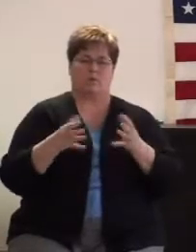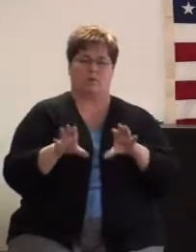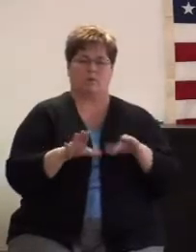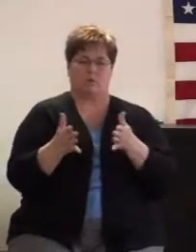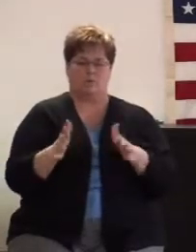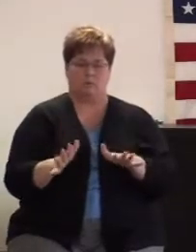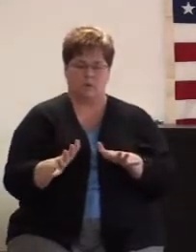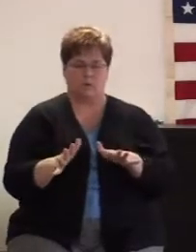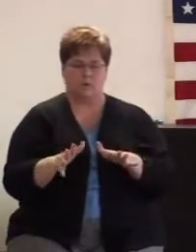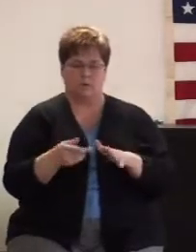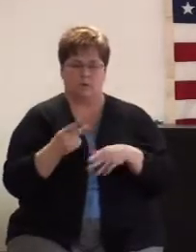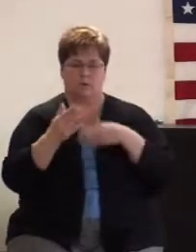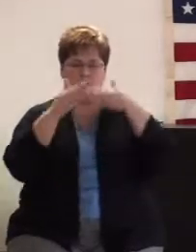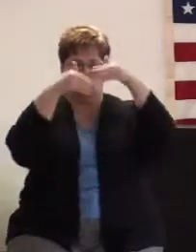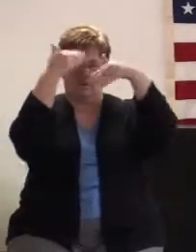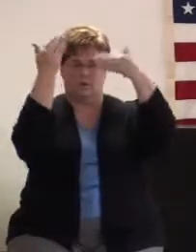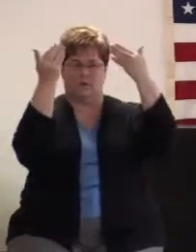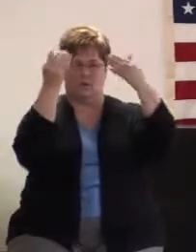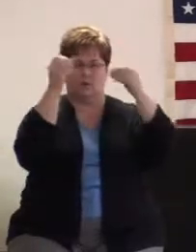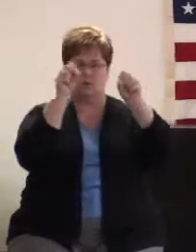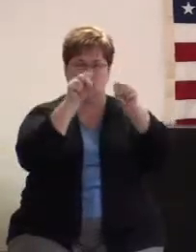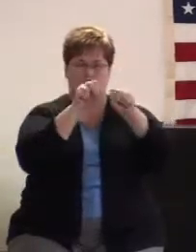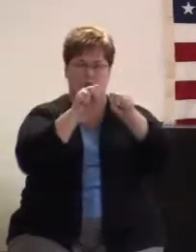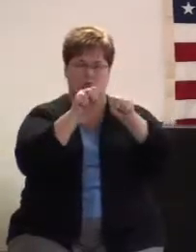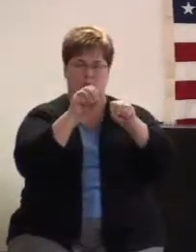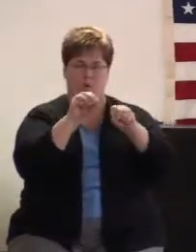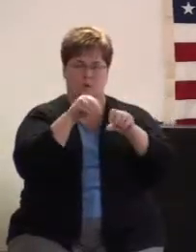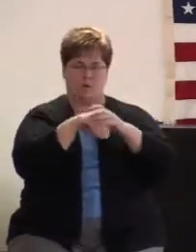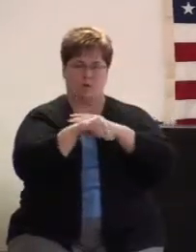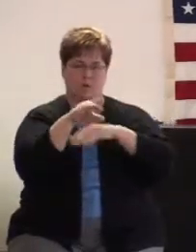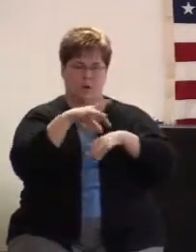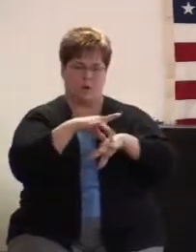as in heaven so in earth